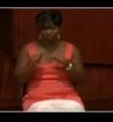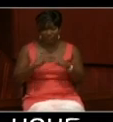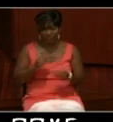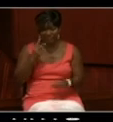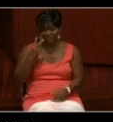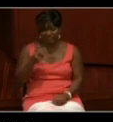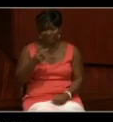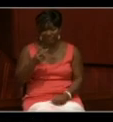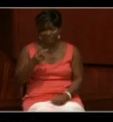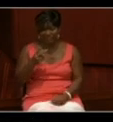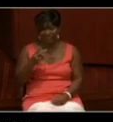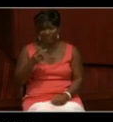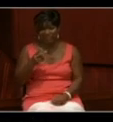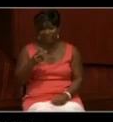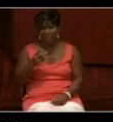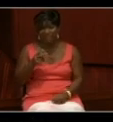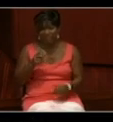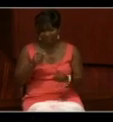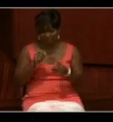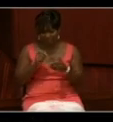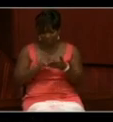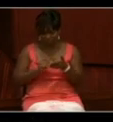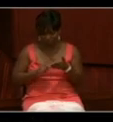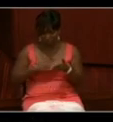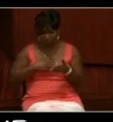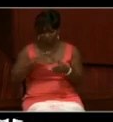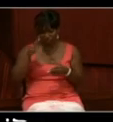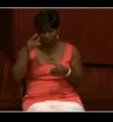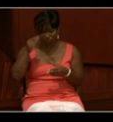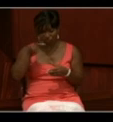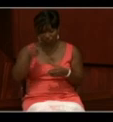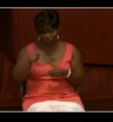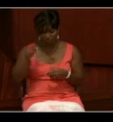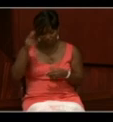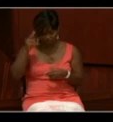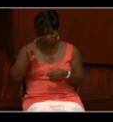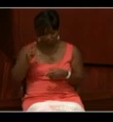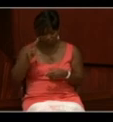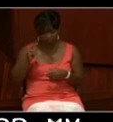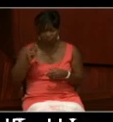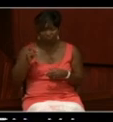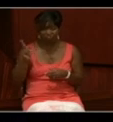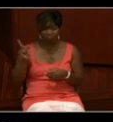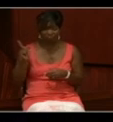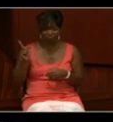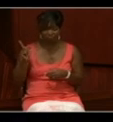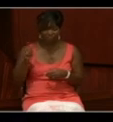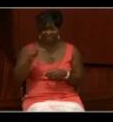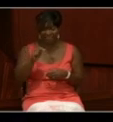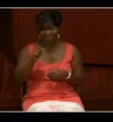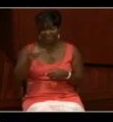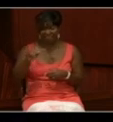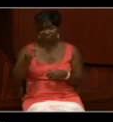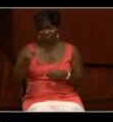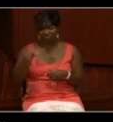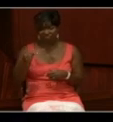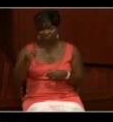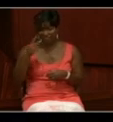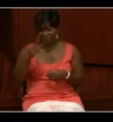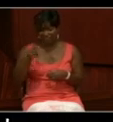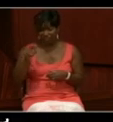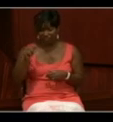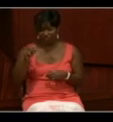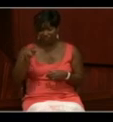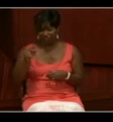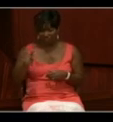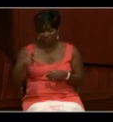the entry for my great uncle, T.C. Green. He came on as an ensign. You can see his rank. And